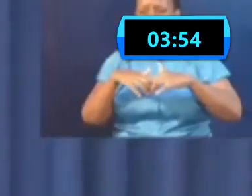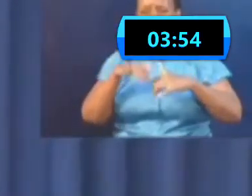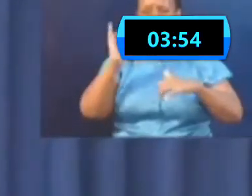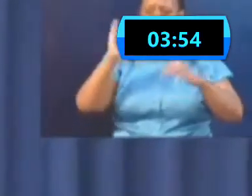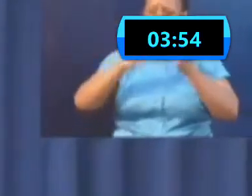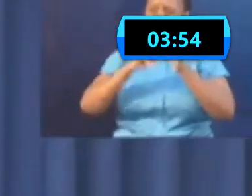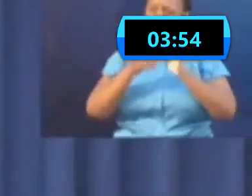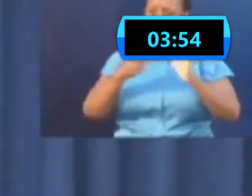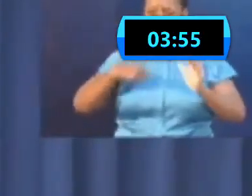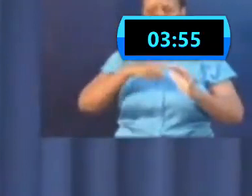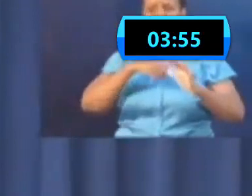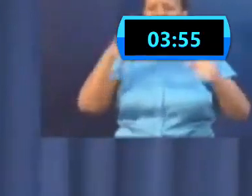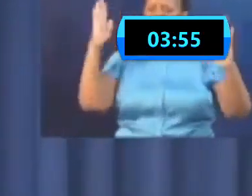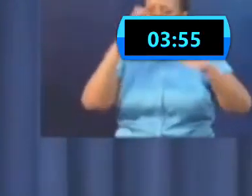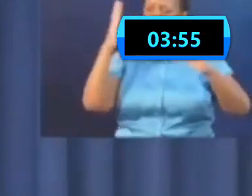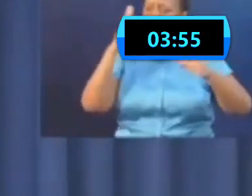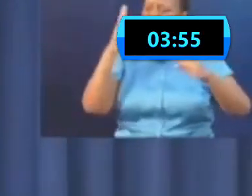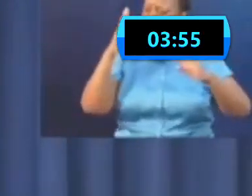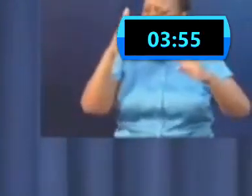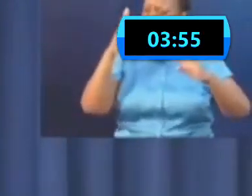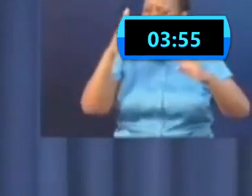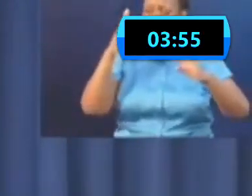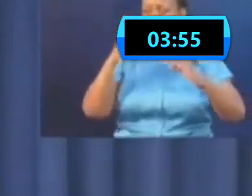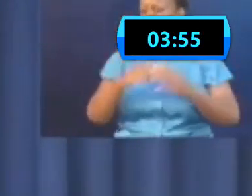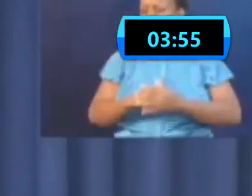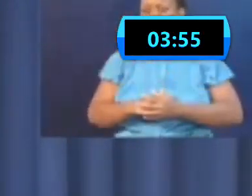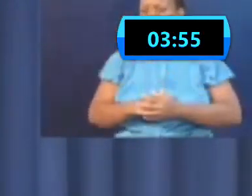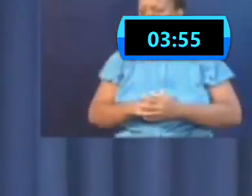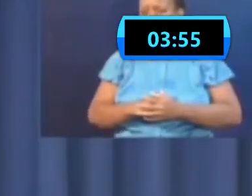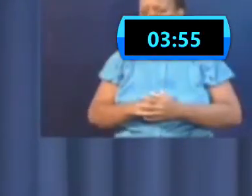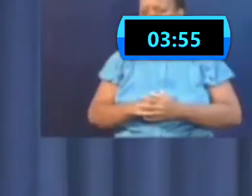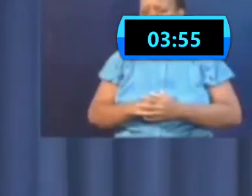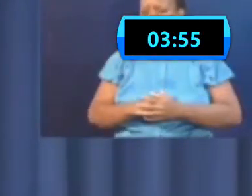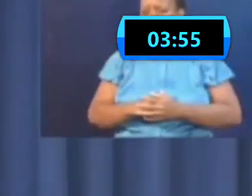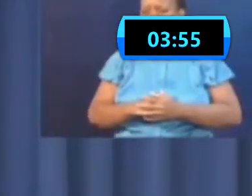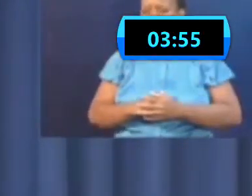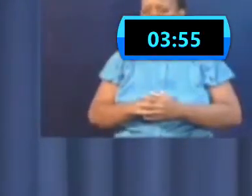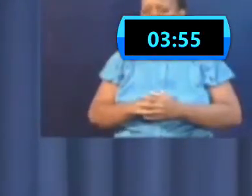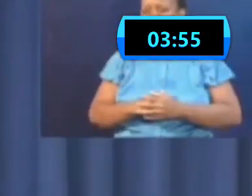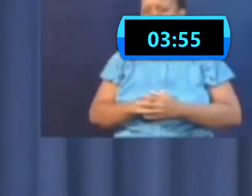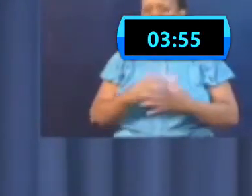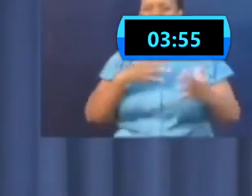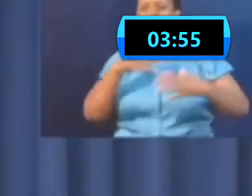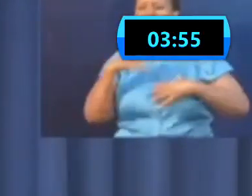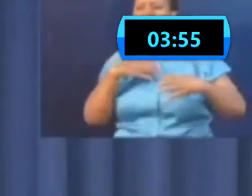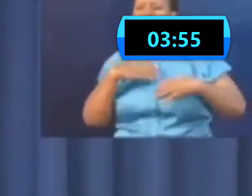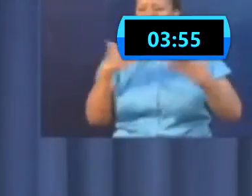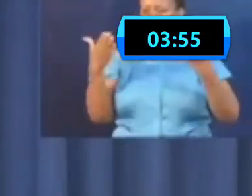Not listening to the complaints of the few who say I should be allowed to continue my life as normal. It is not normal.